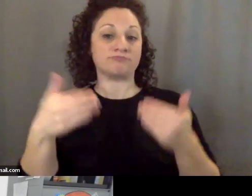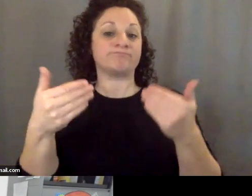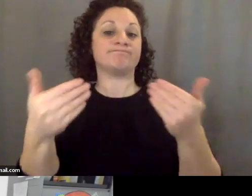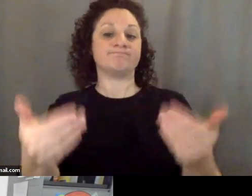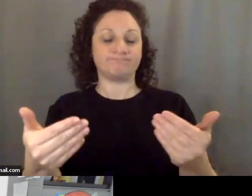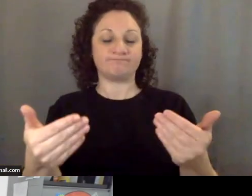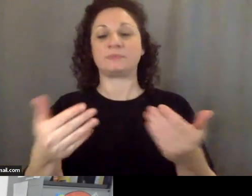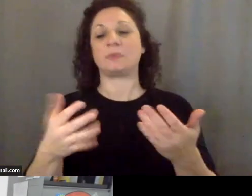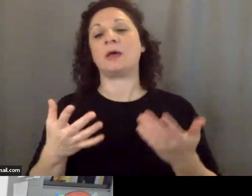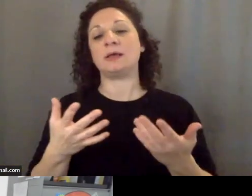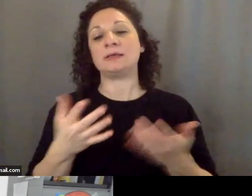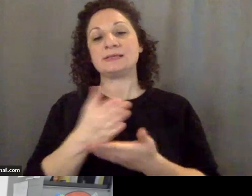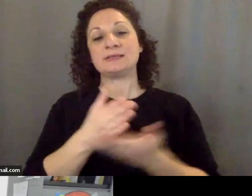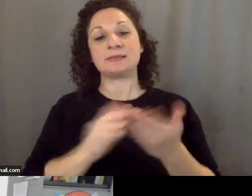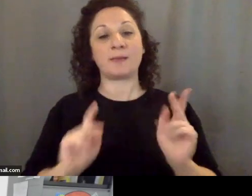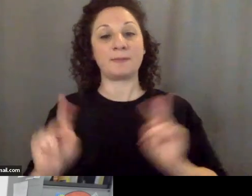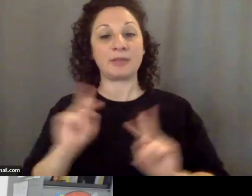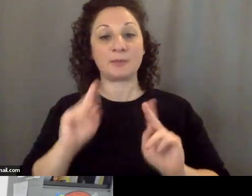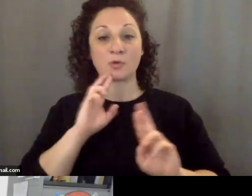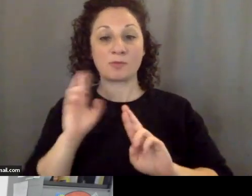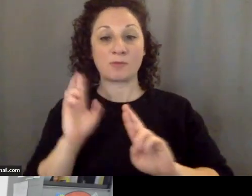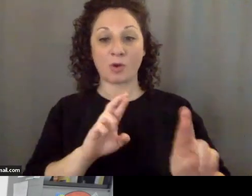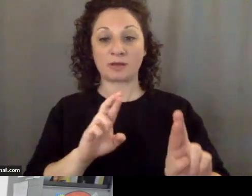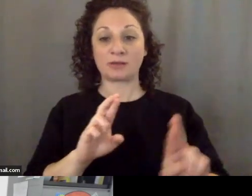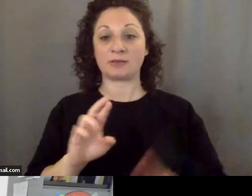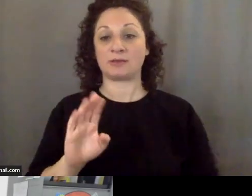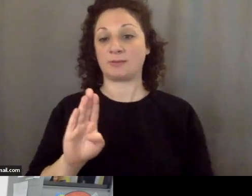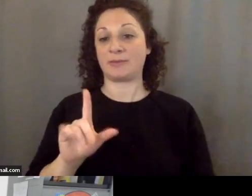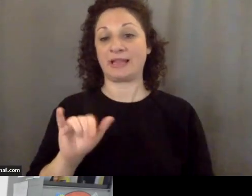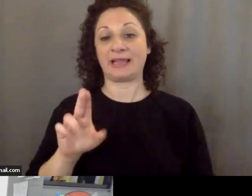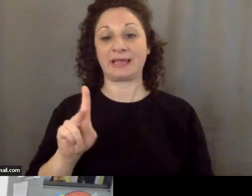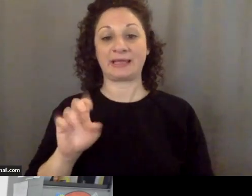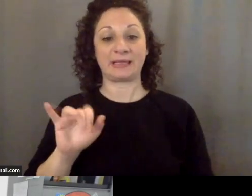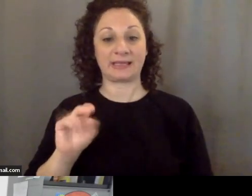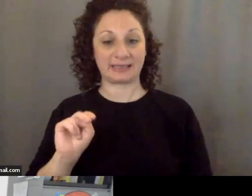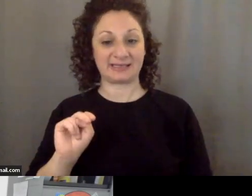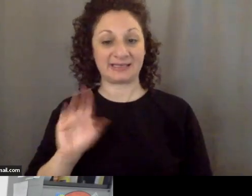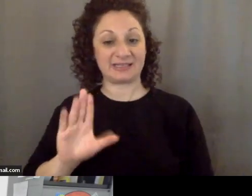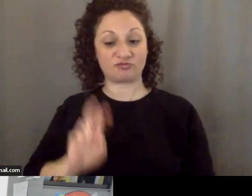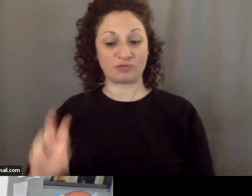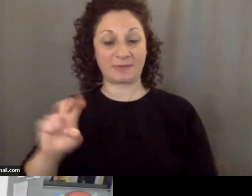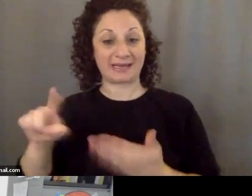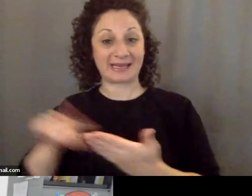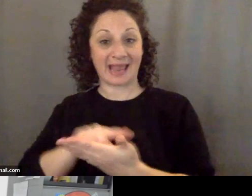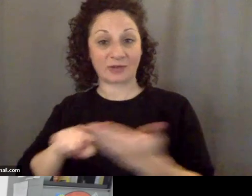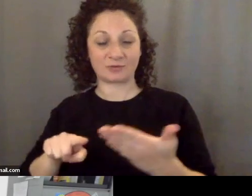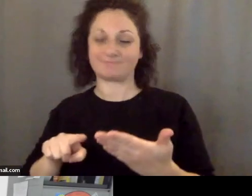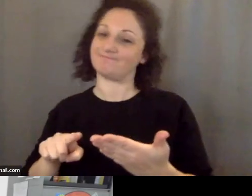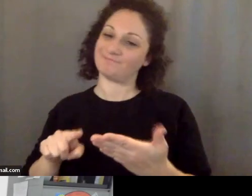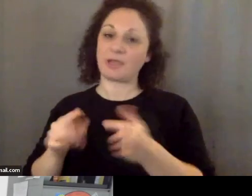some people have reported that Blinken canceled his trip. He actually postponed the trip.